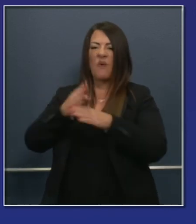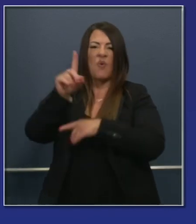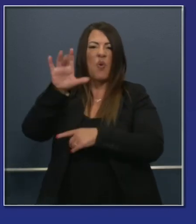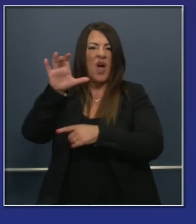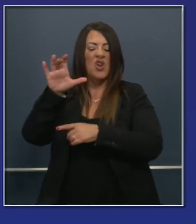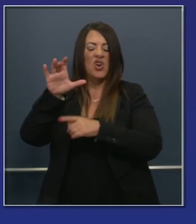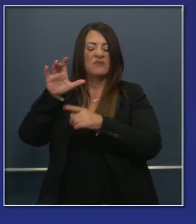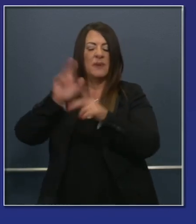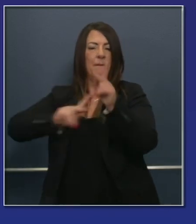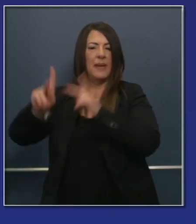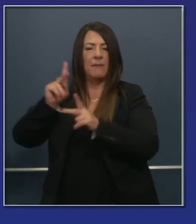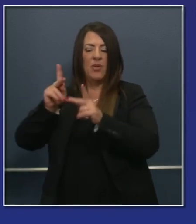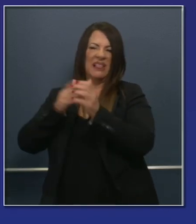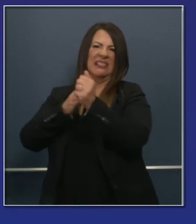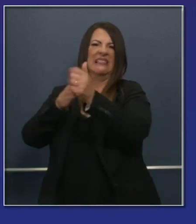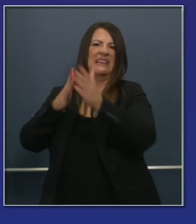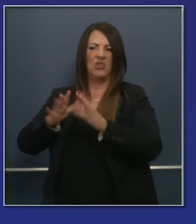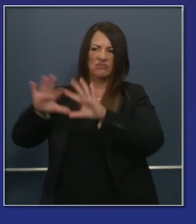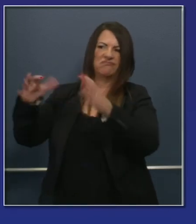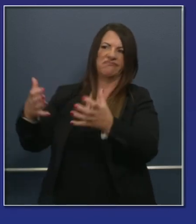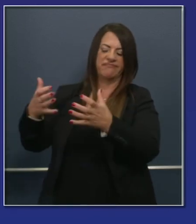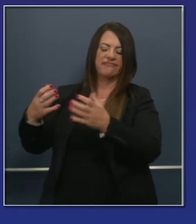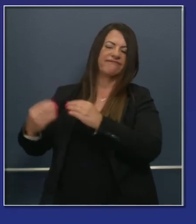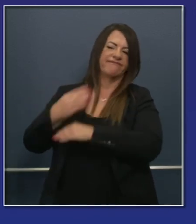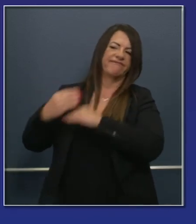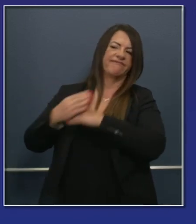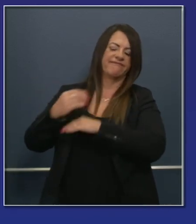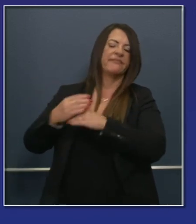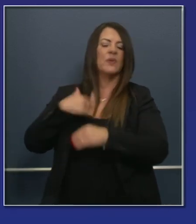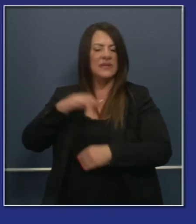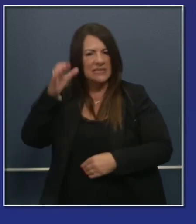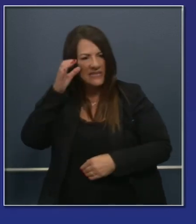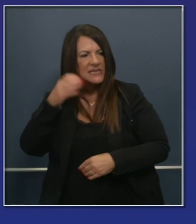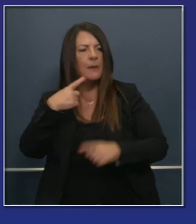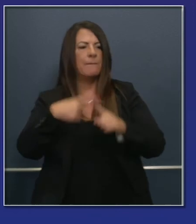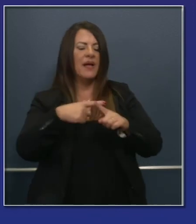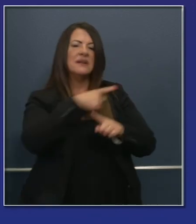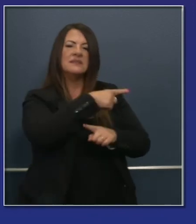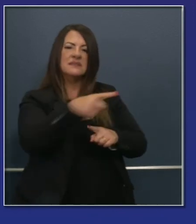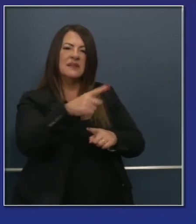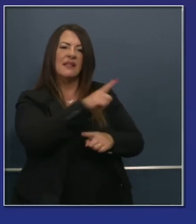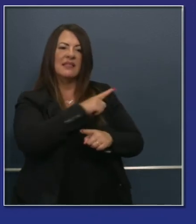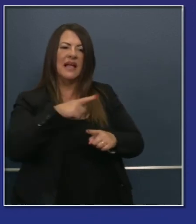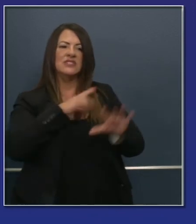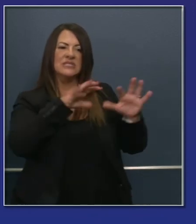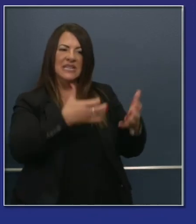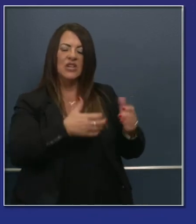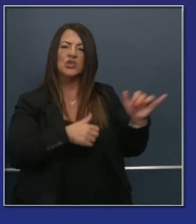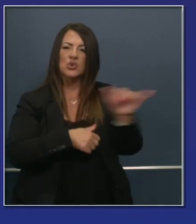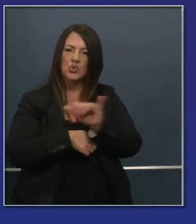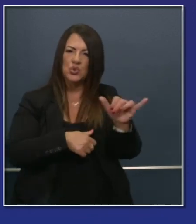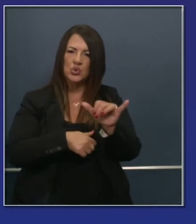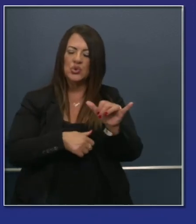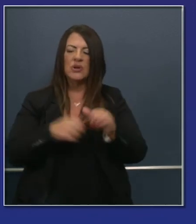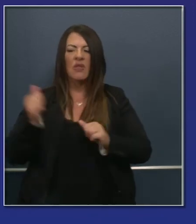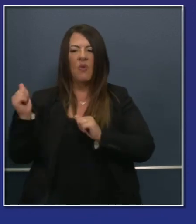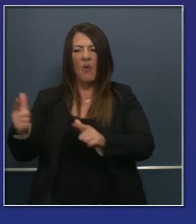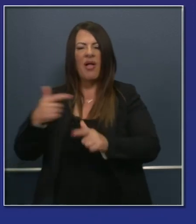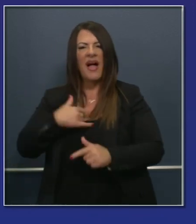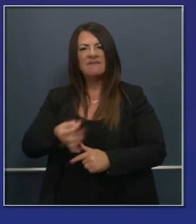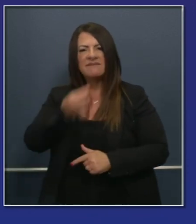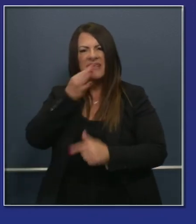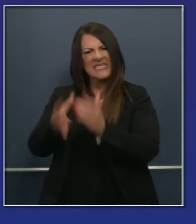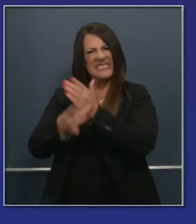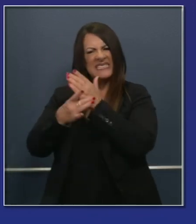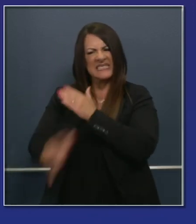based upon guidance and support that a lot of key legislative leaders have provided, based upon the expertise we're able to source at the